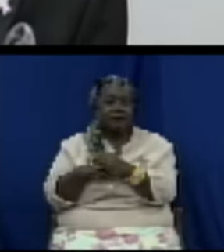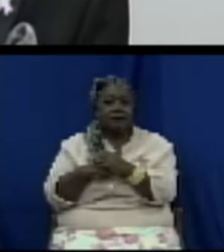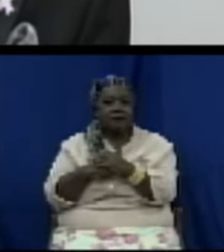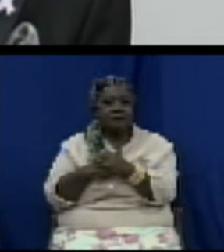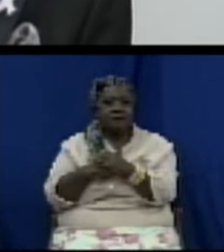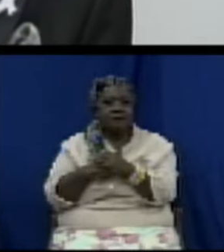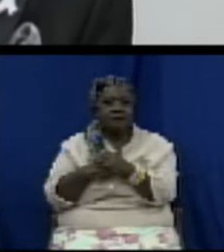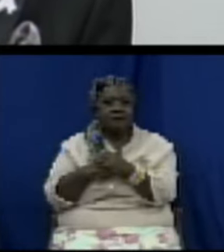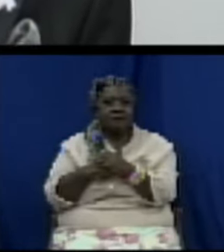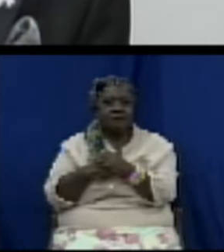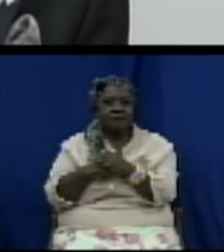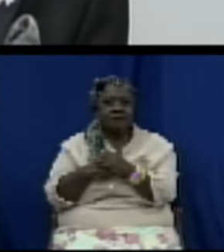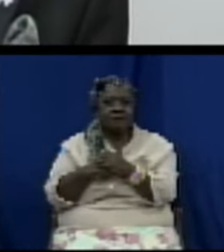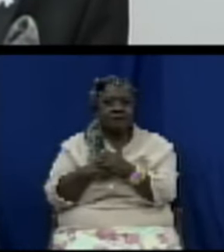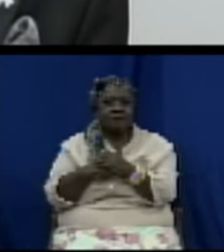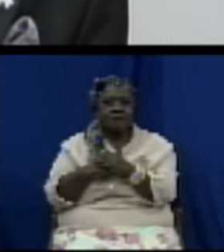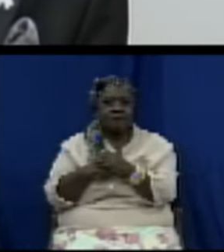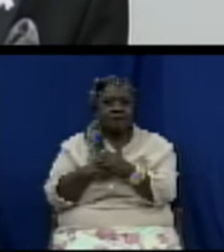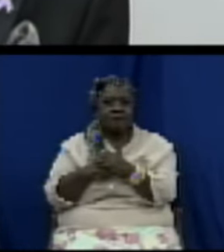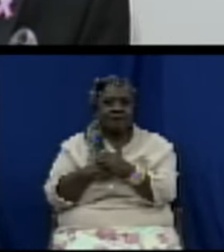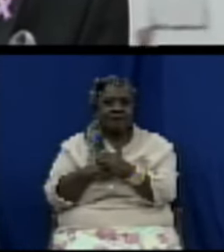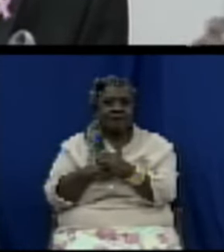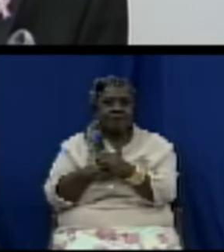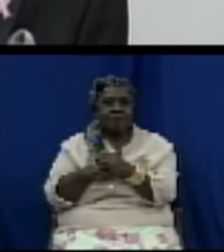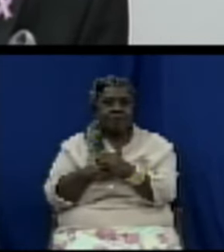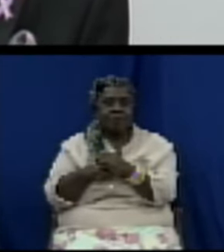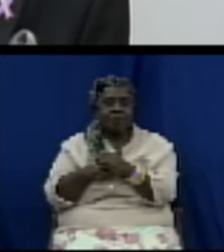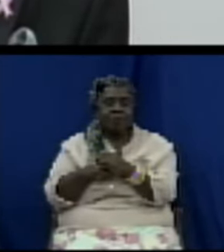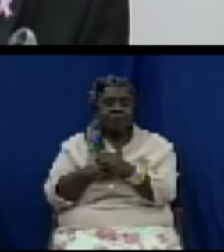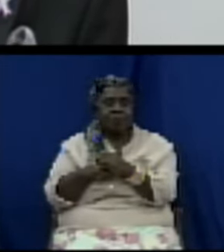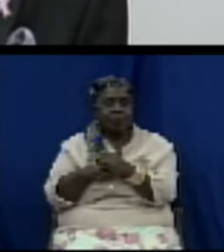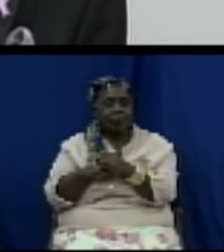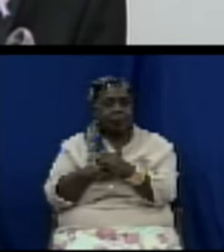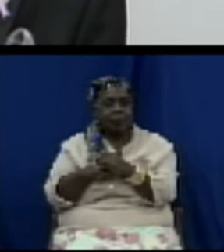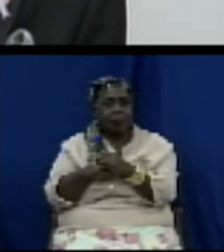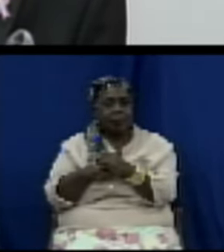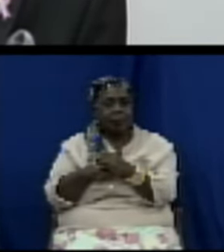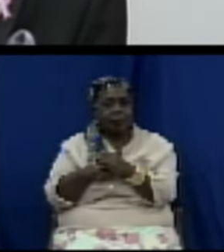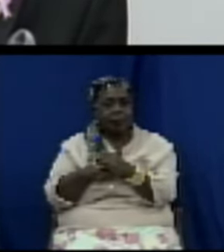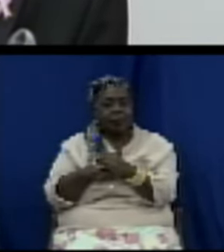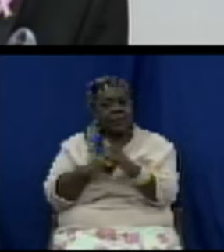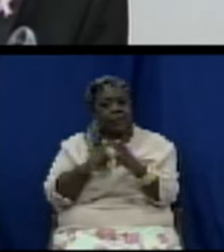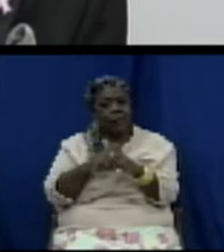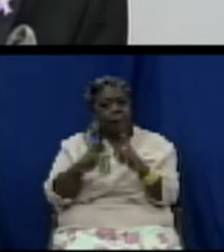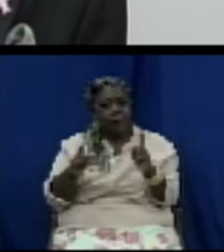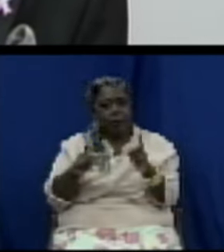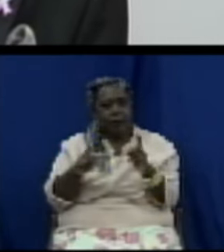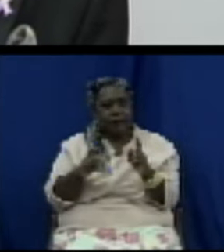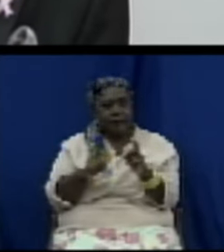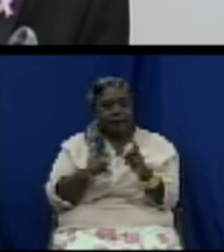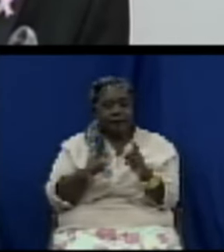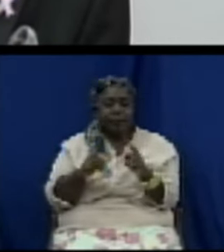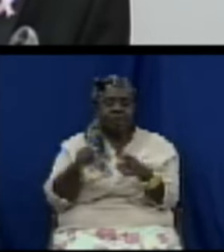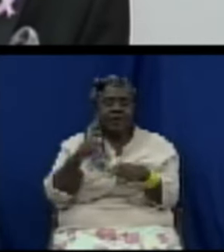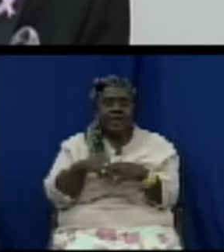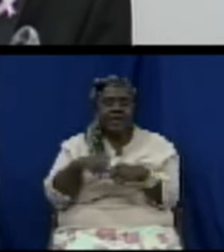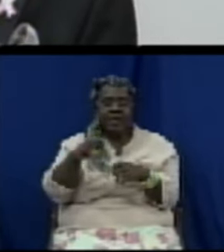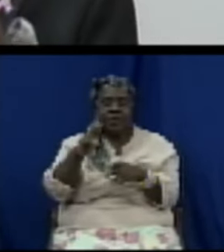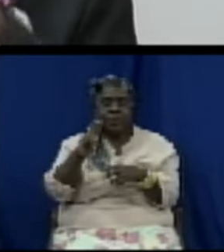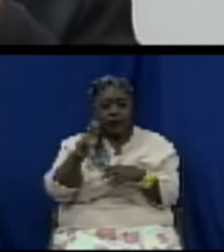in fact was legally constituted in 2003